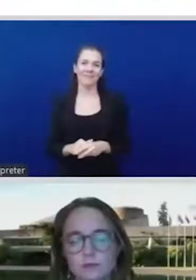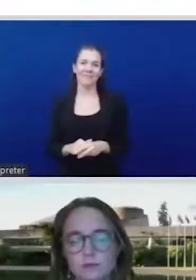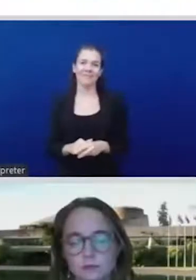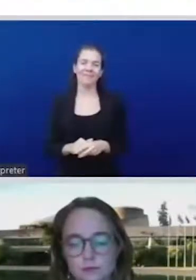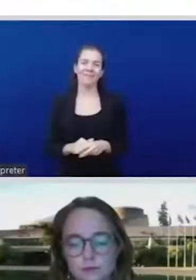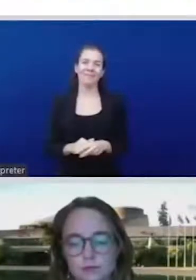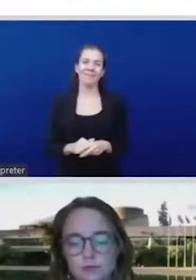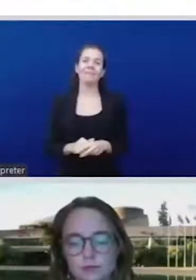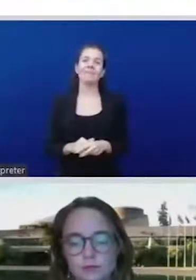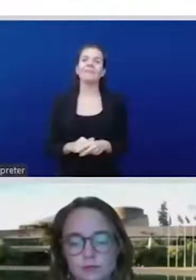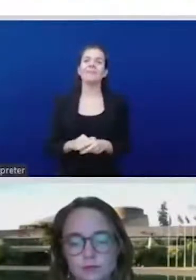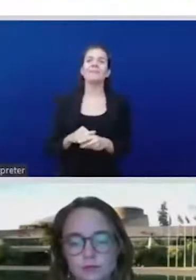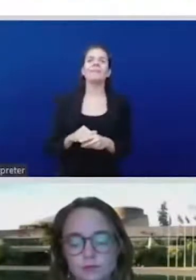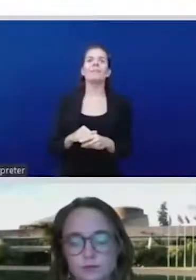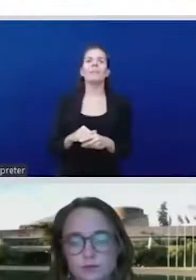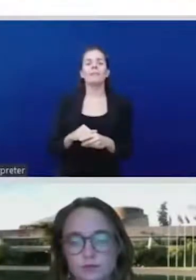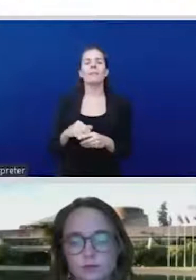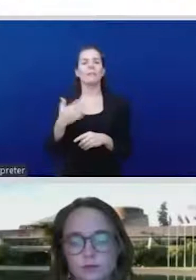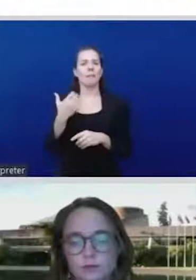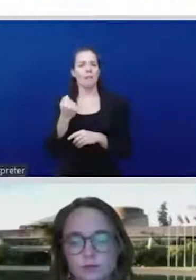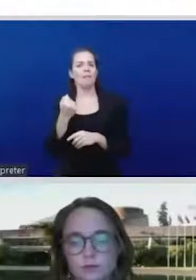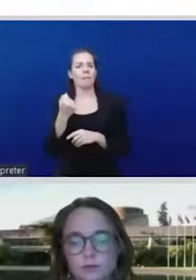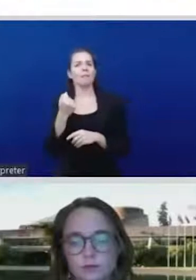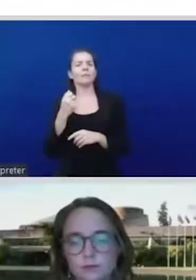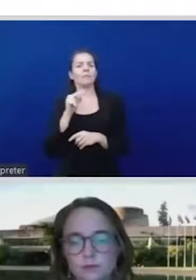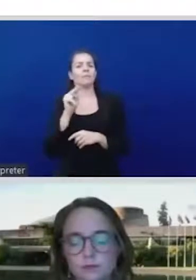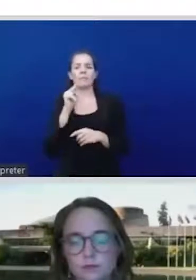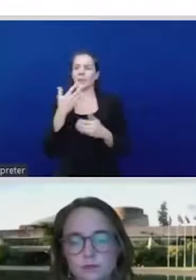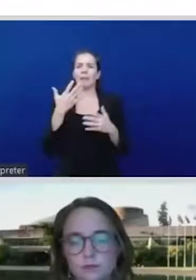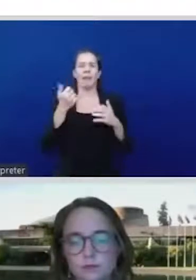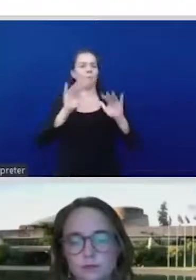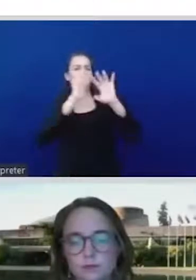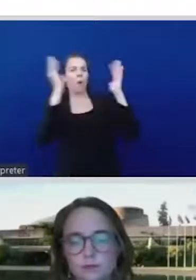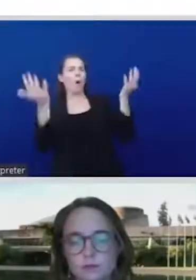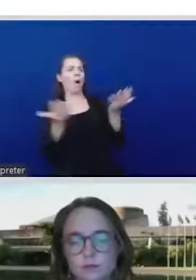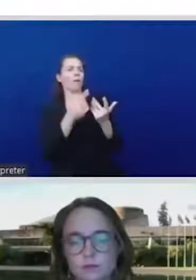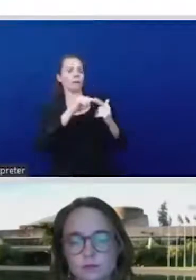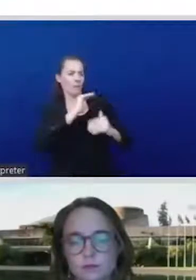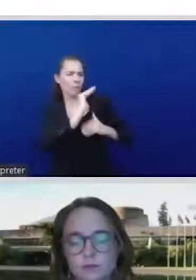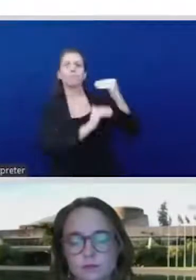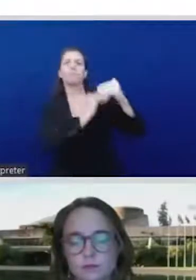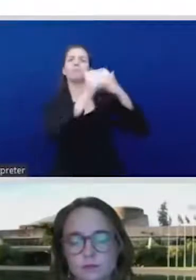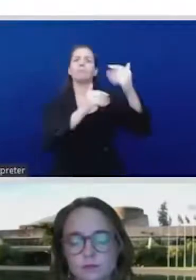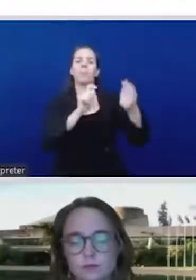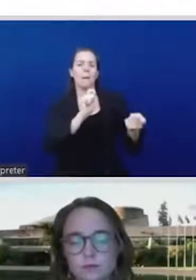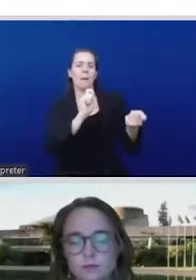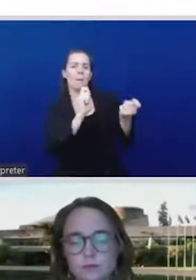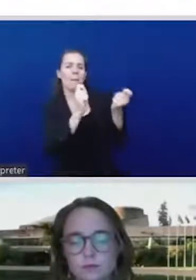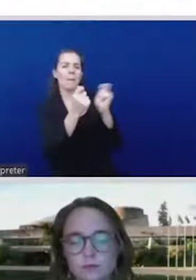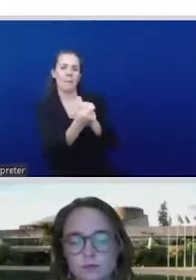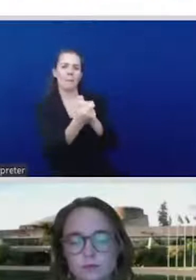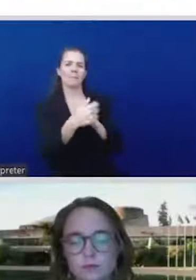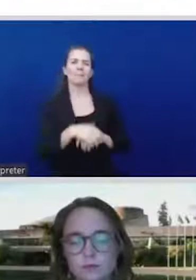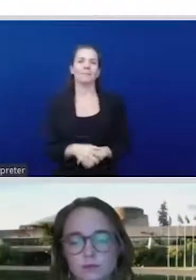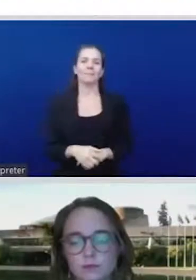liberalization. What's interesting now, or what's new, I would say, I don't think it's necessarily new, but